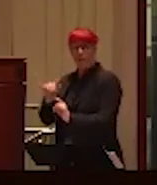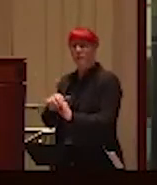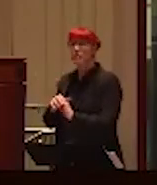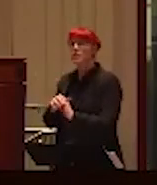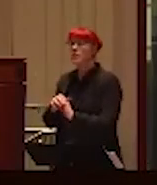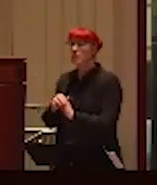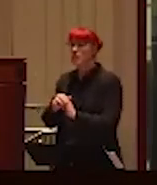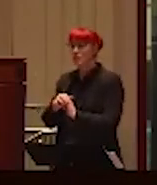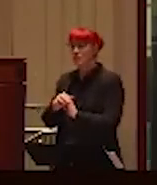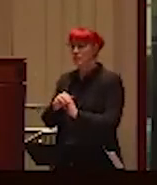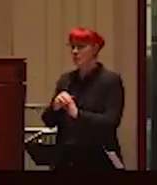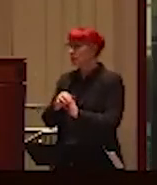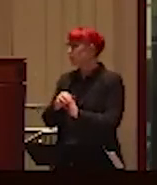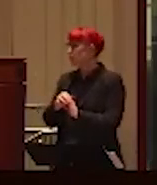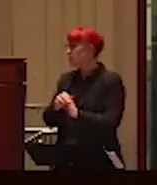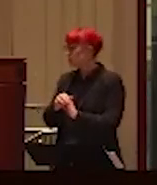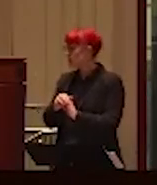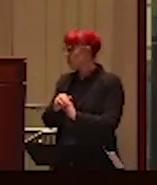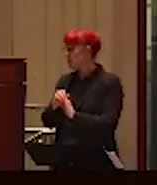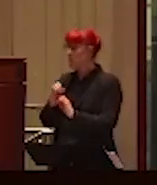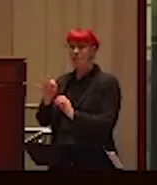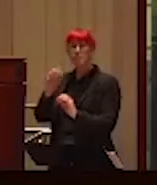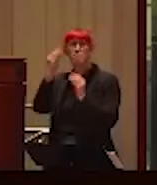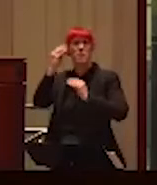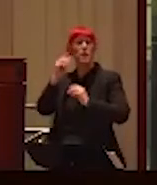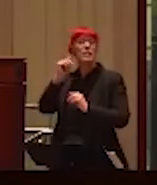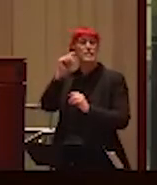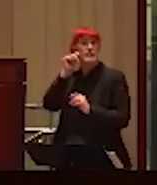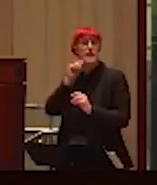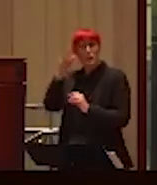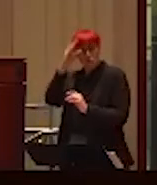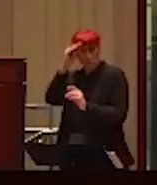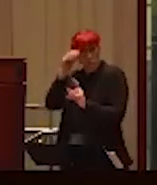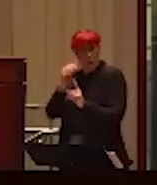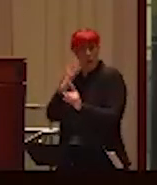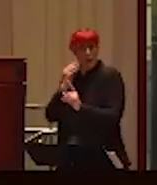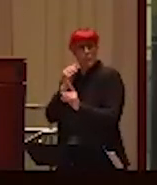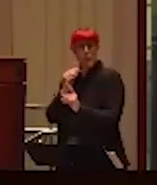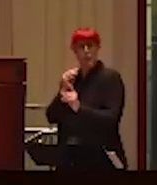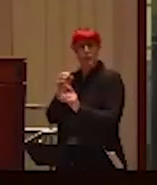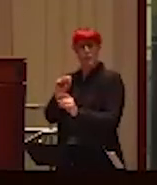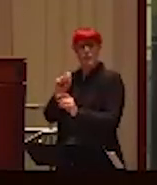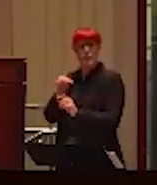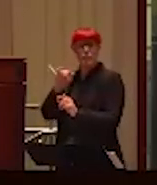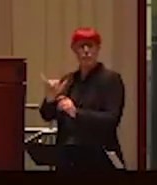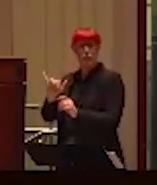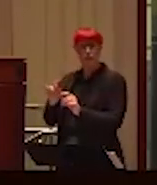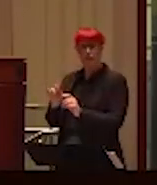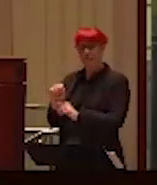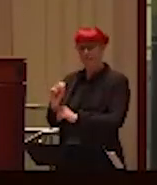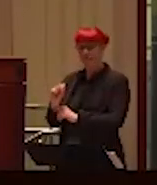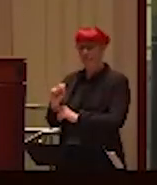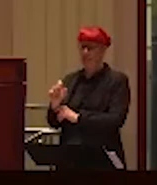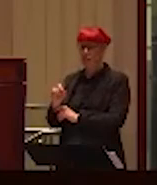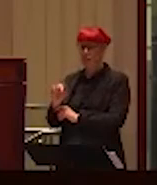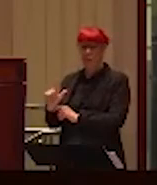second. And if I think of teenage boys who experienced sexual violence from an older female adults, their experience